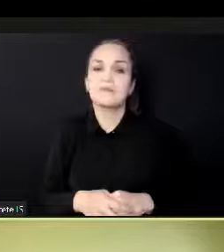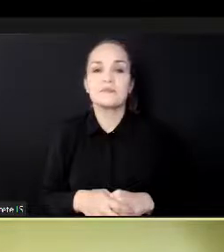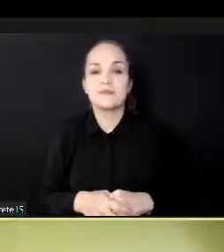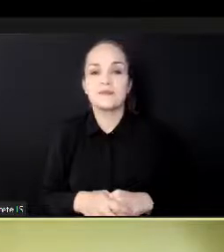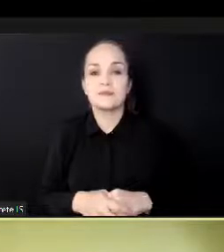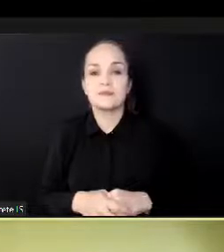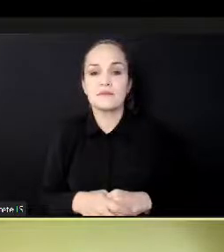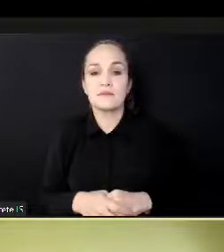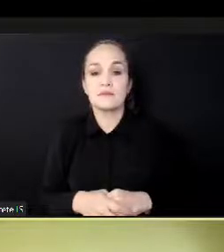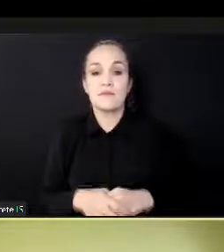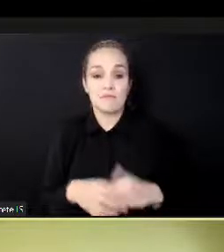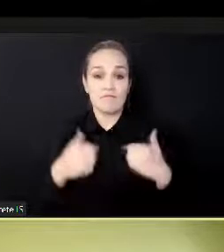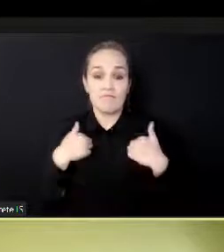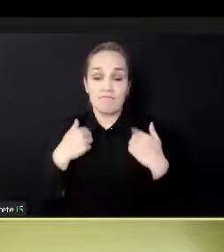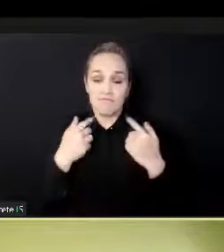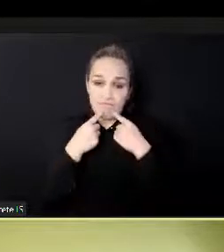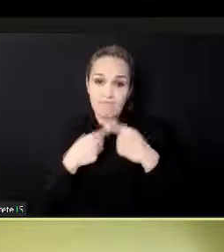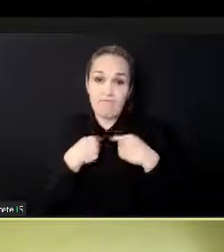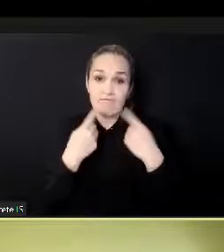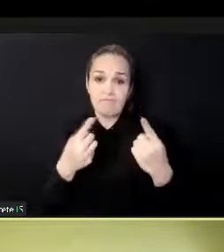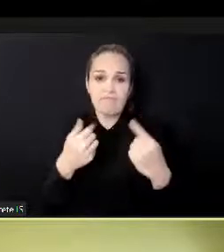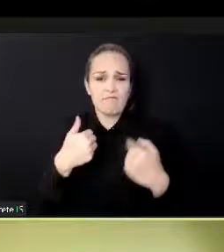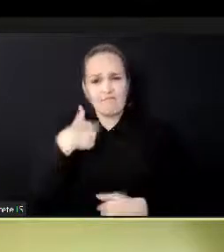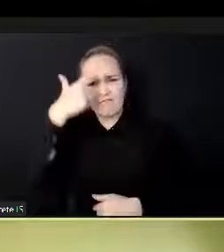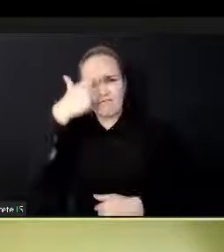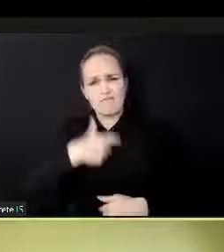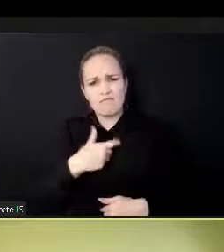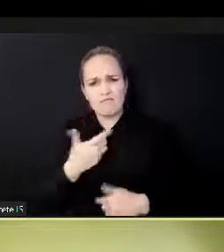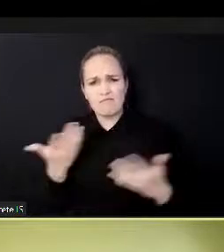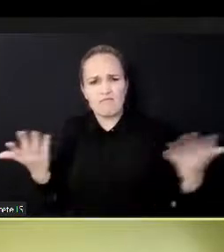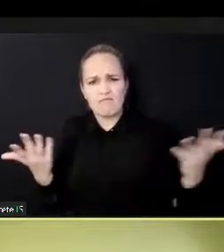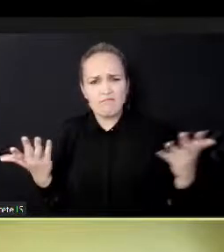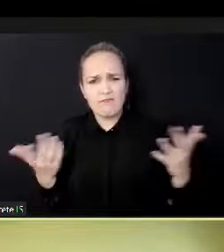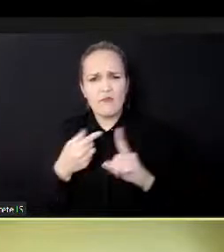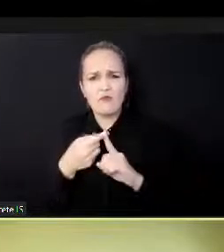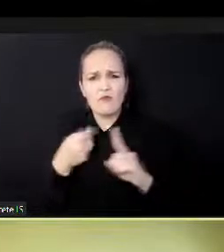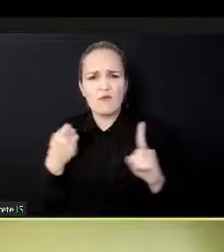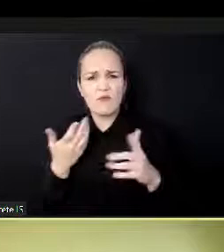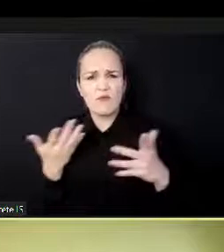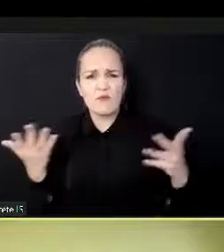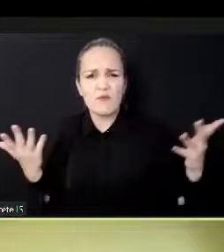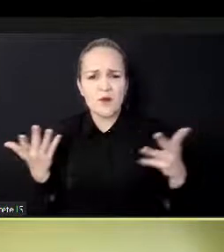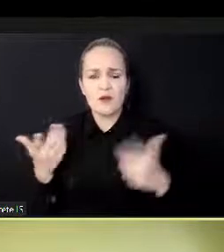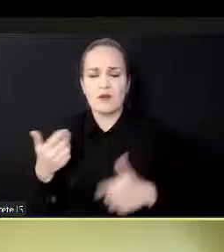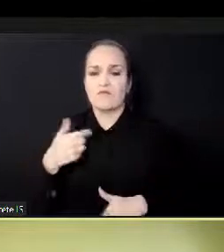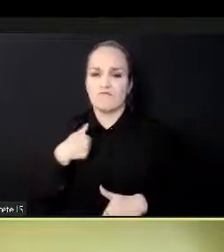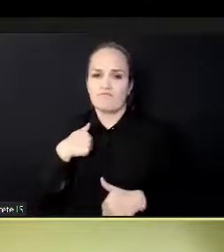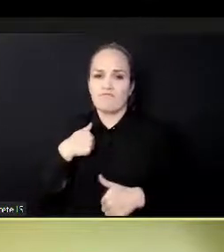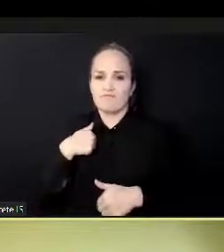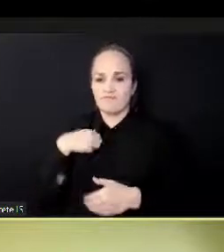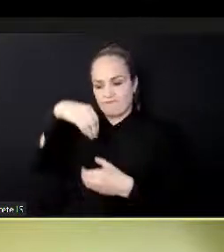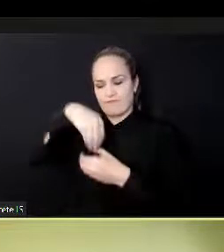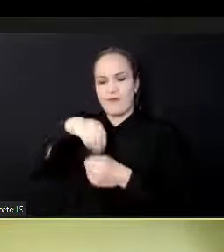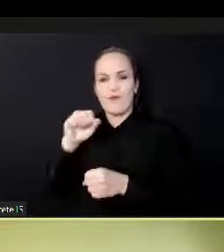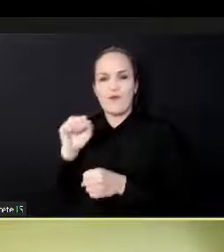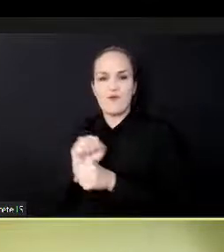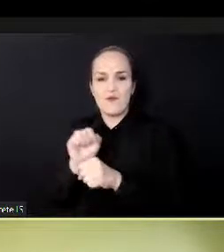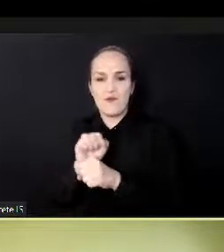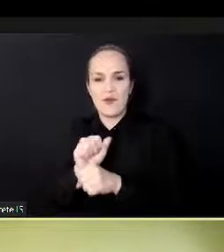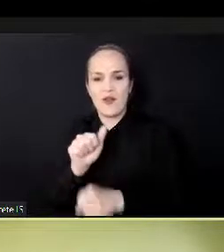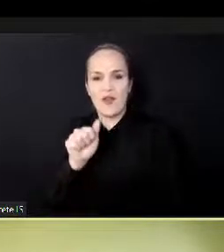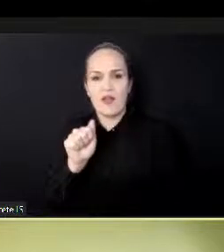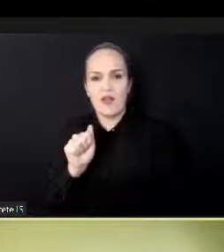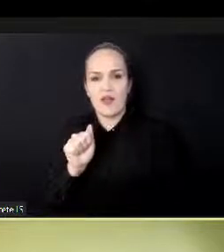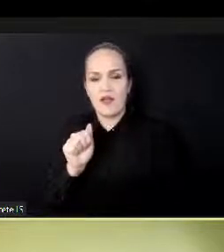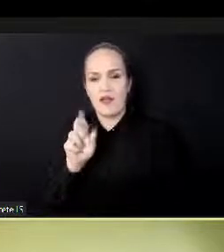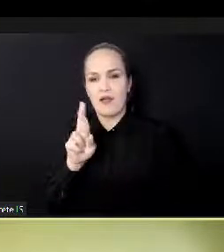and, uh, we are a member state driven organization. Currently, there are 20 member states who are spread